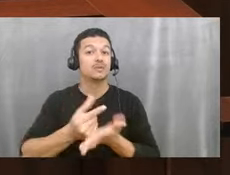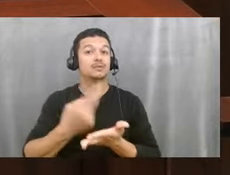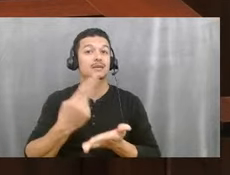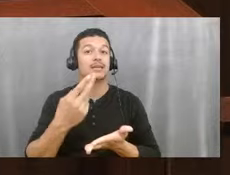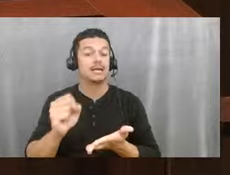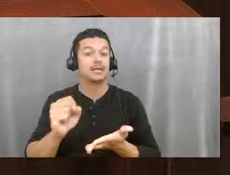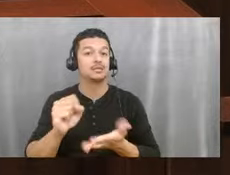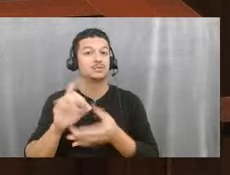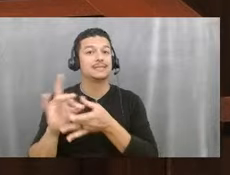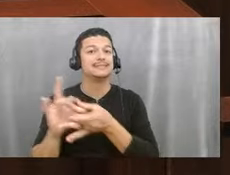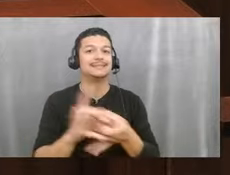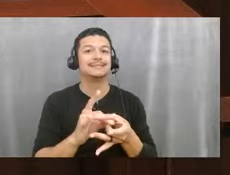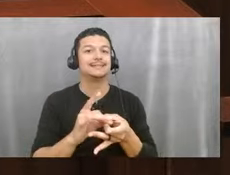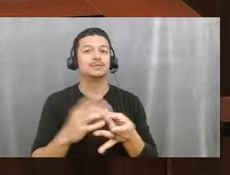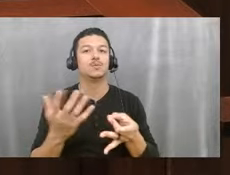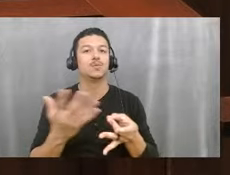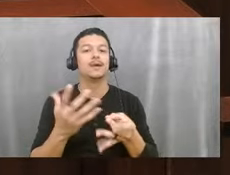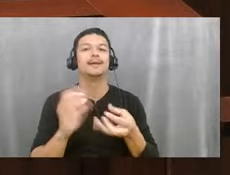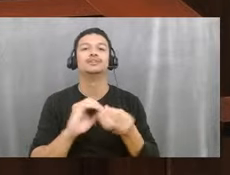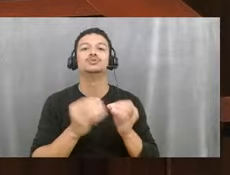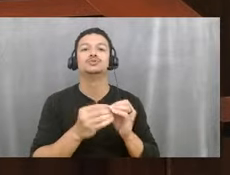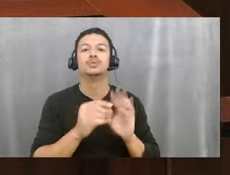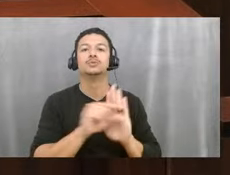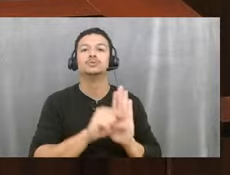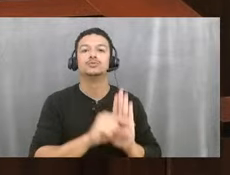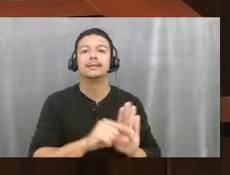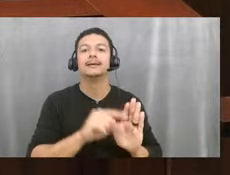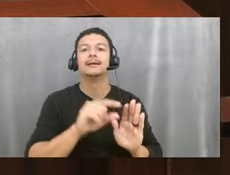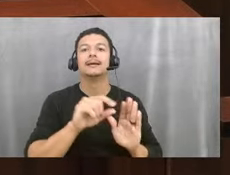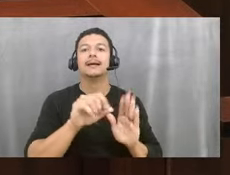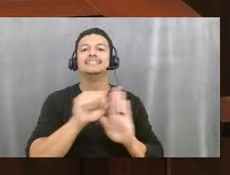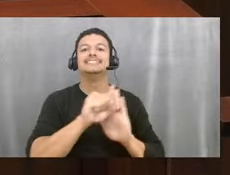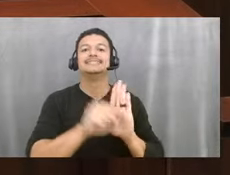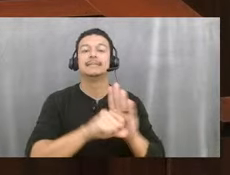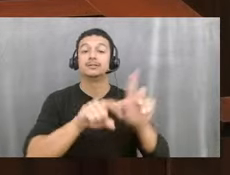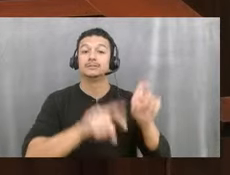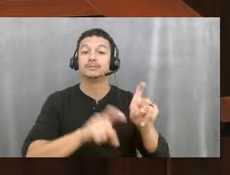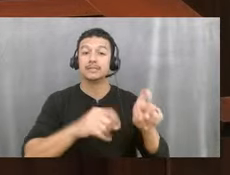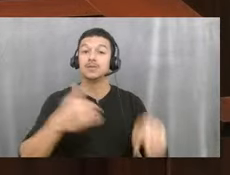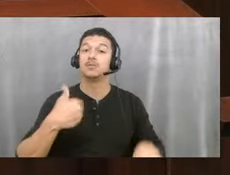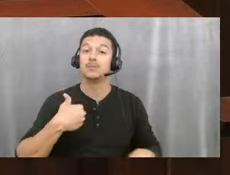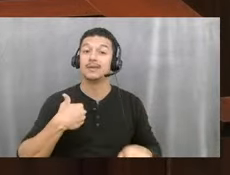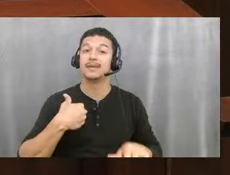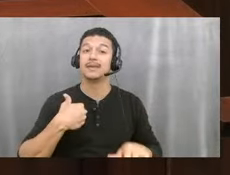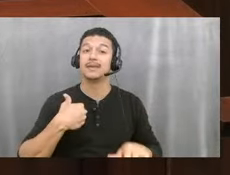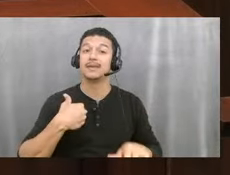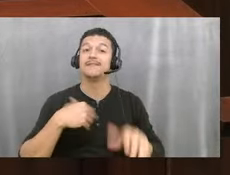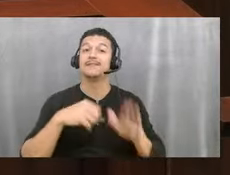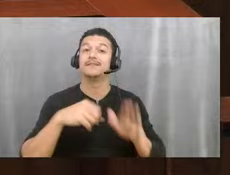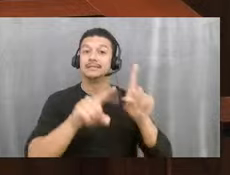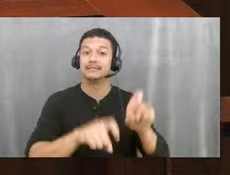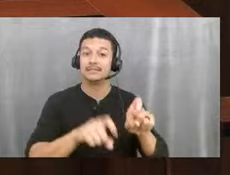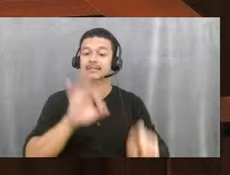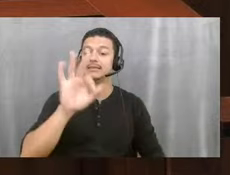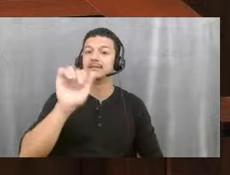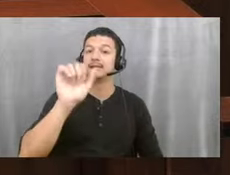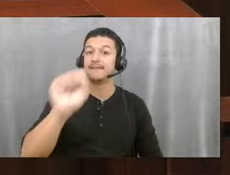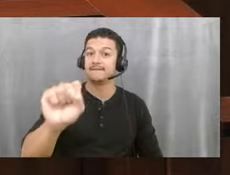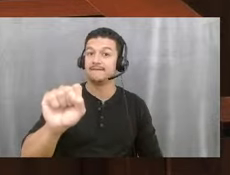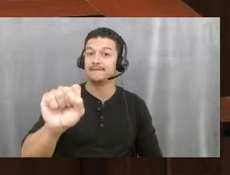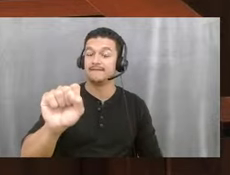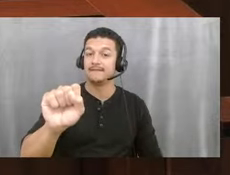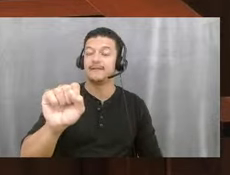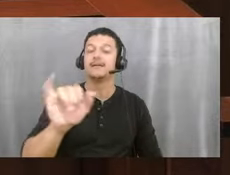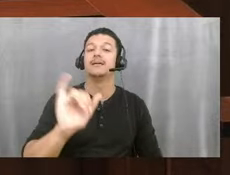scores on standardized tests. We have a Florida State test, which is our FAST test. And the kids,